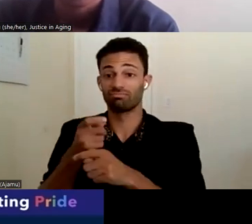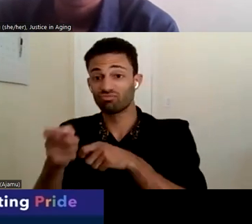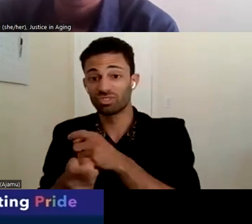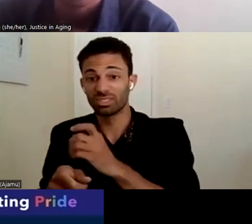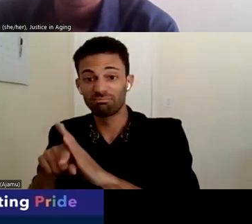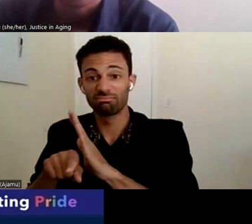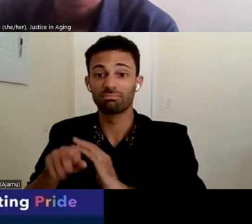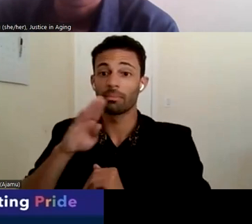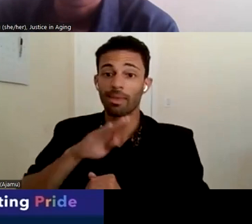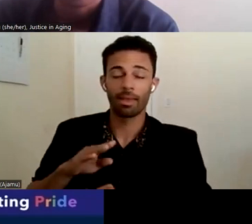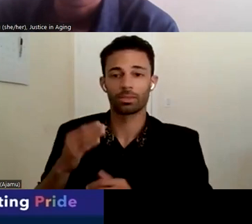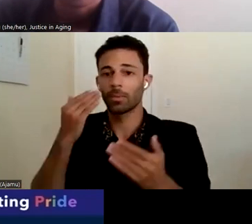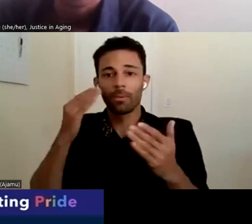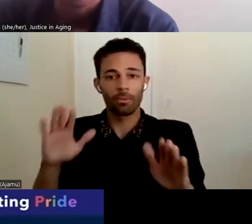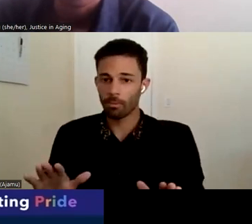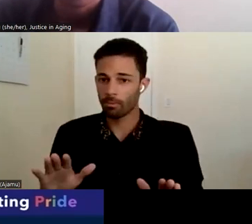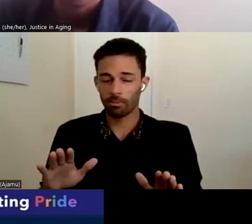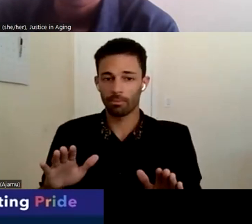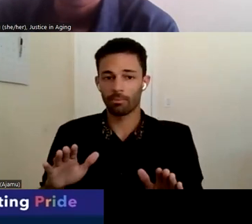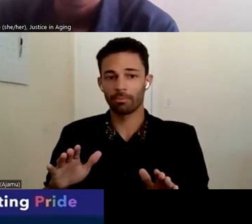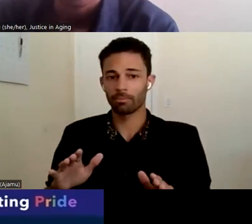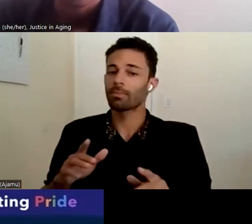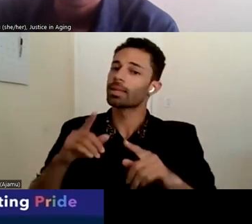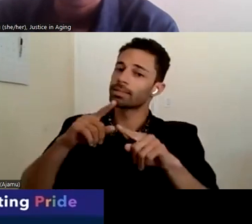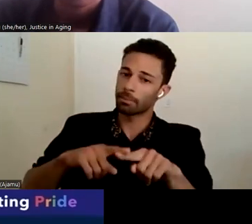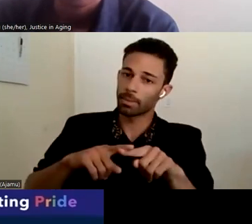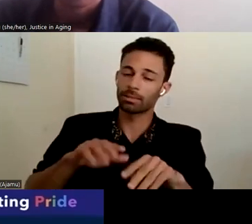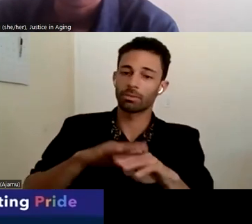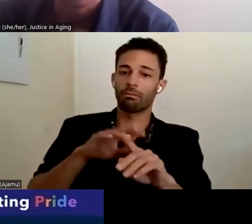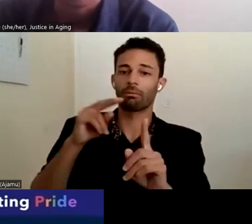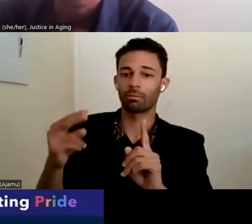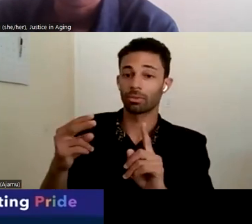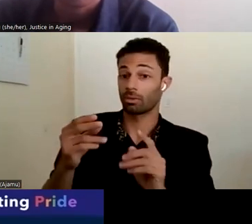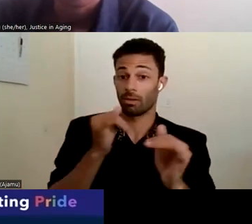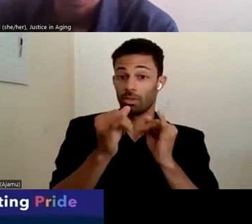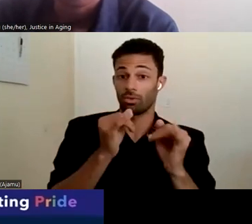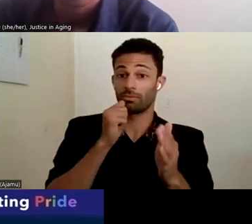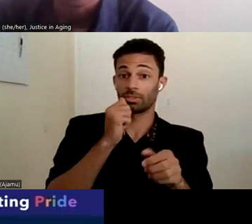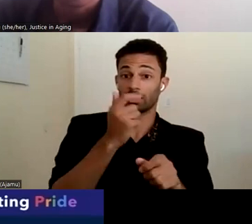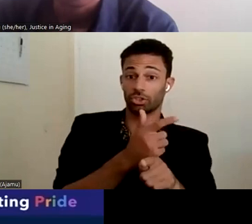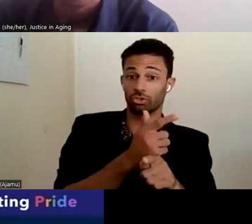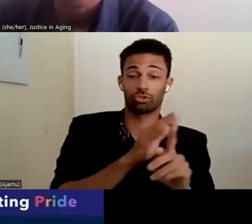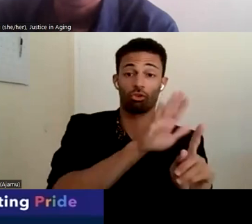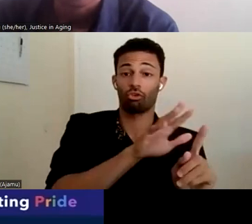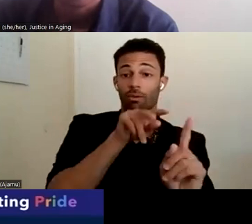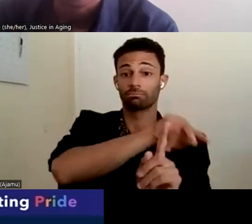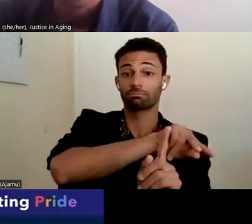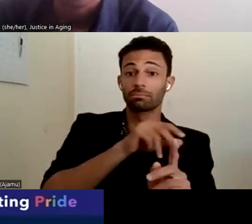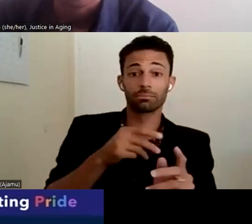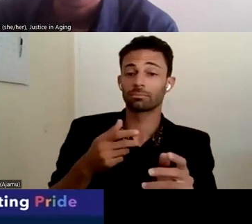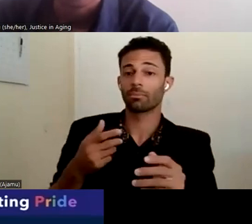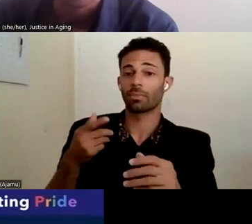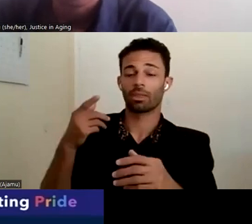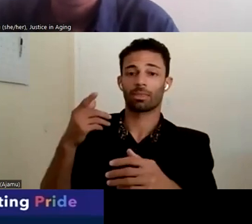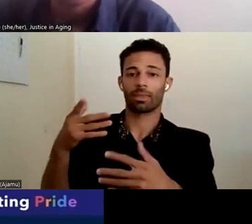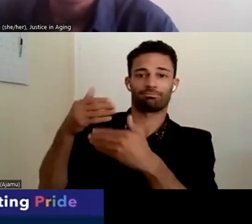mistreating Hector, right? Because it depends on the viewpoint. If you interviewed the sister, her viewpoint is, you know, they're shutting me out.